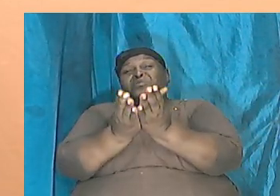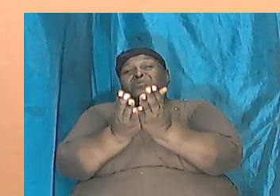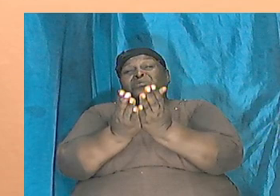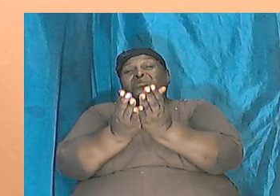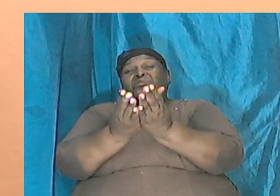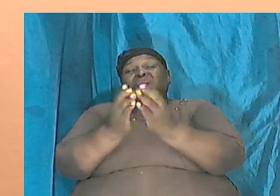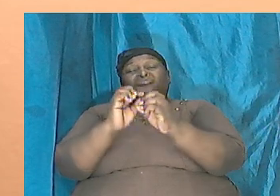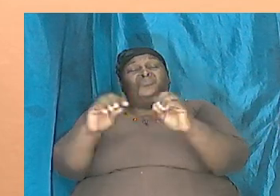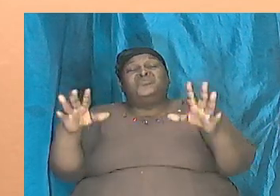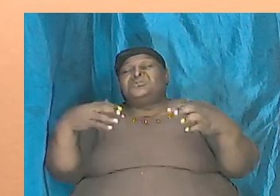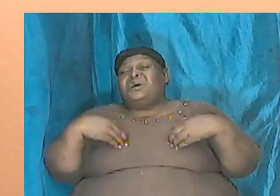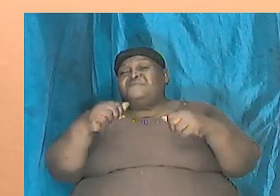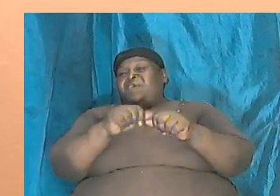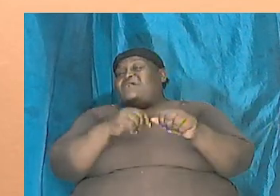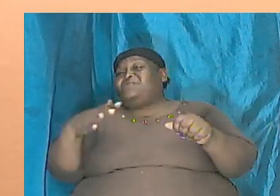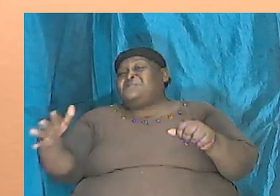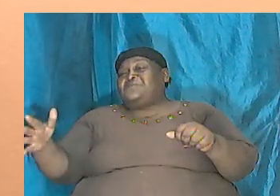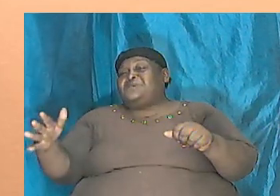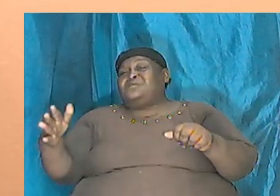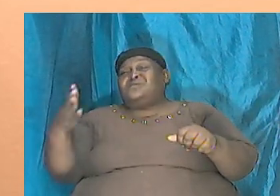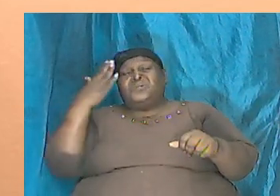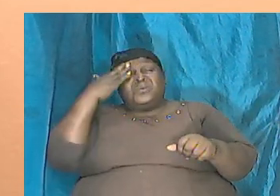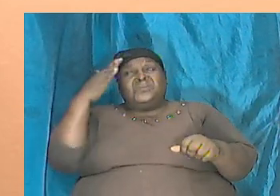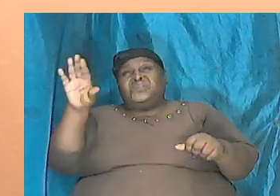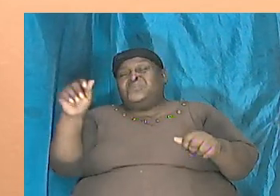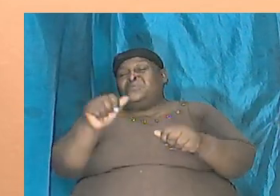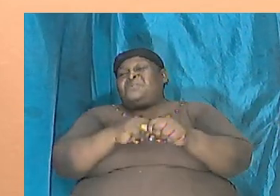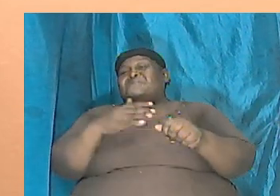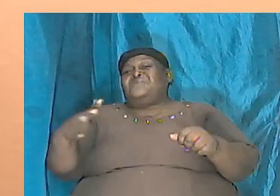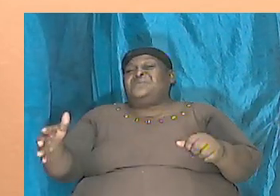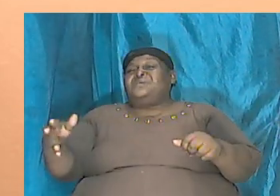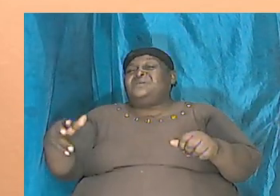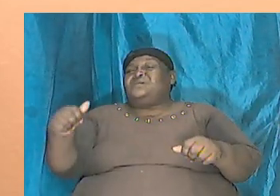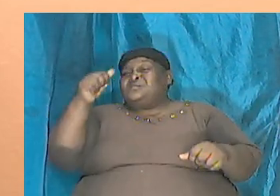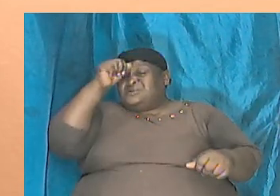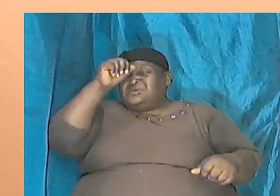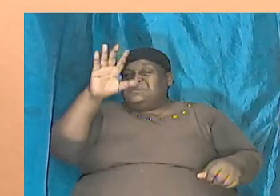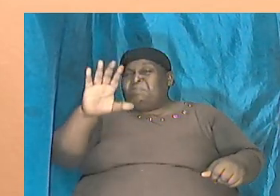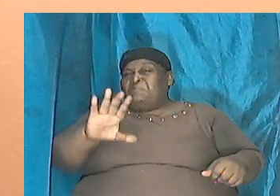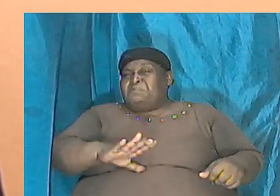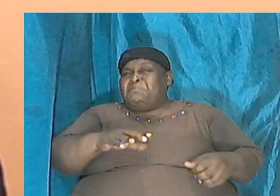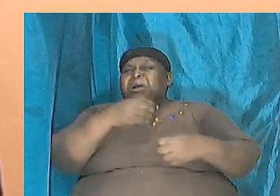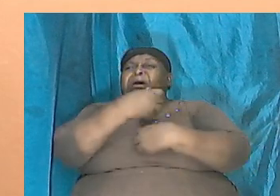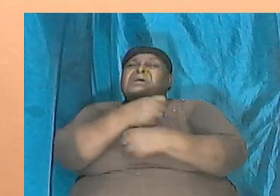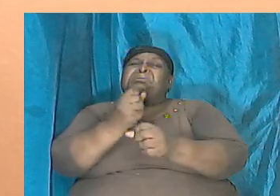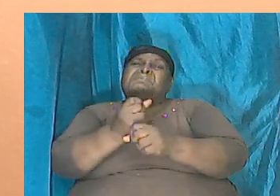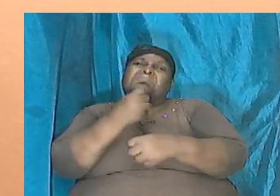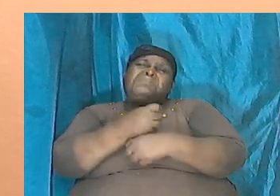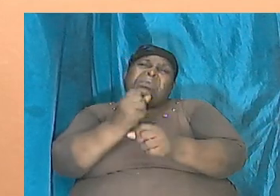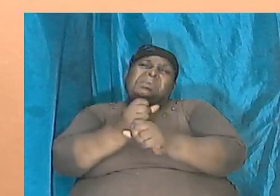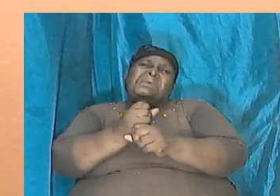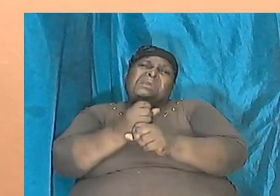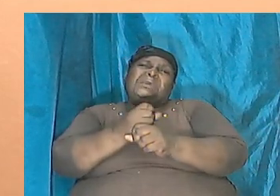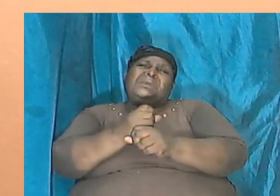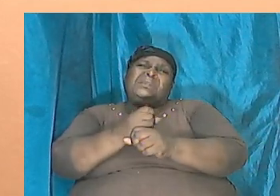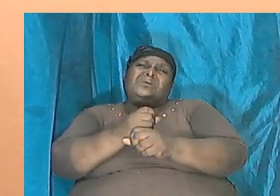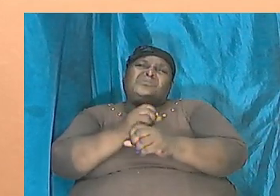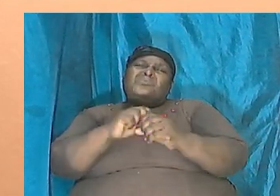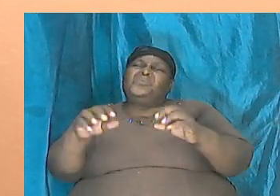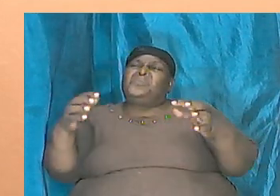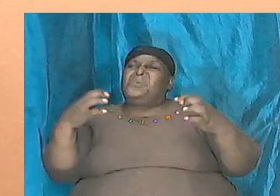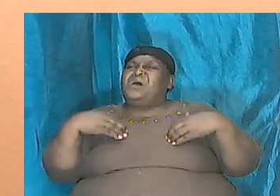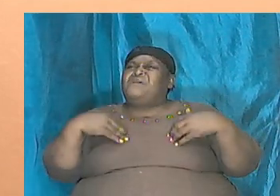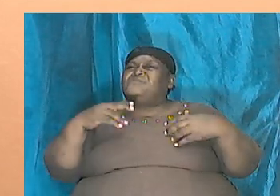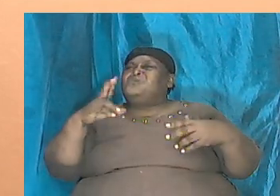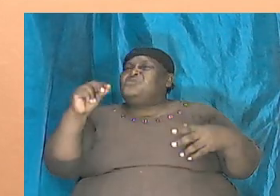everything. These are just man-made volumes put together but they have no accuracy.